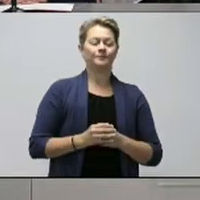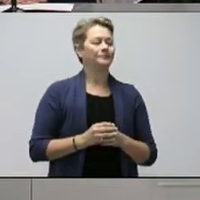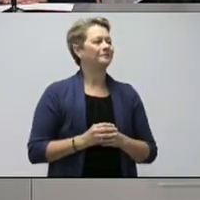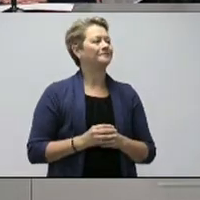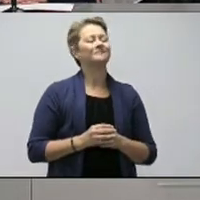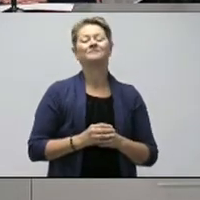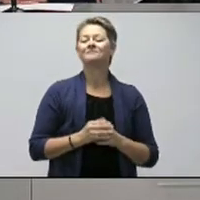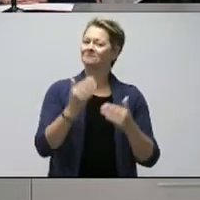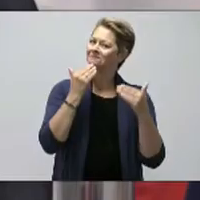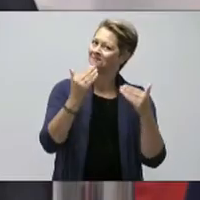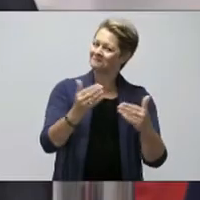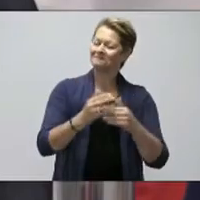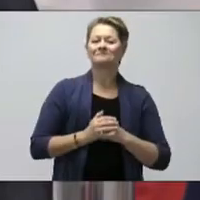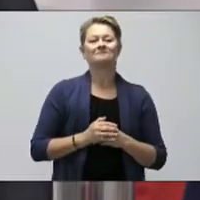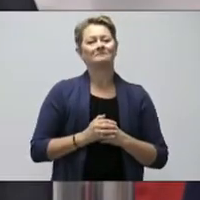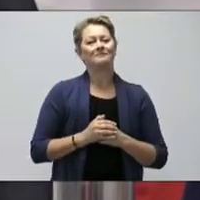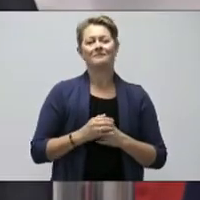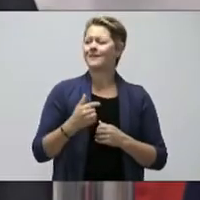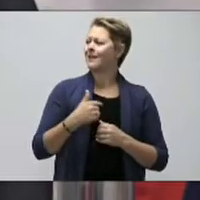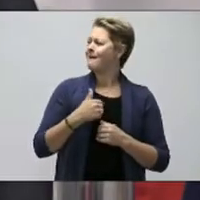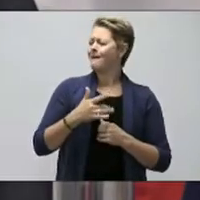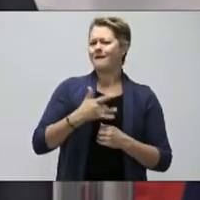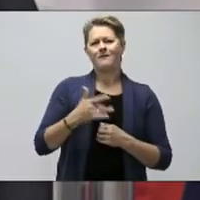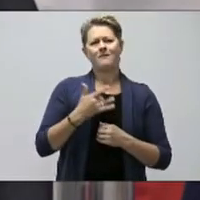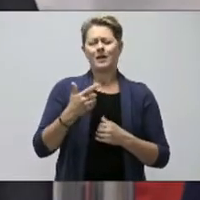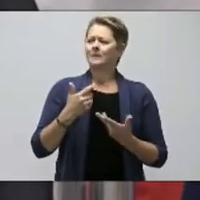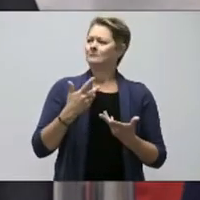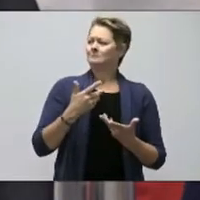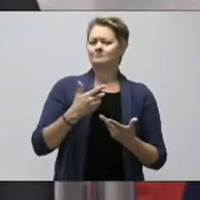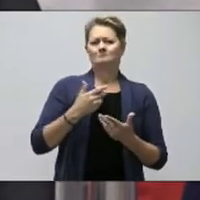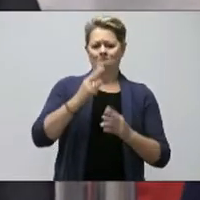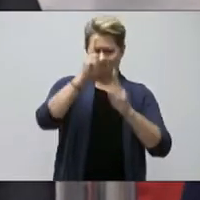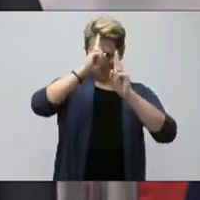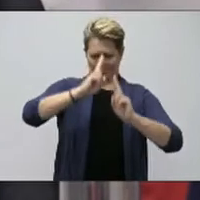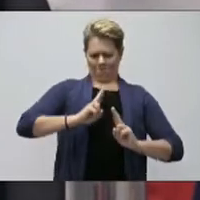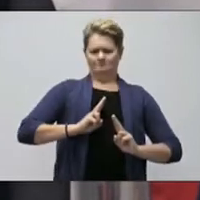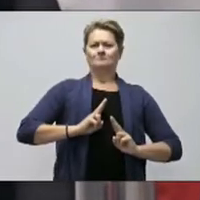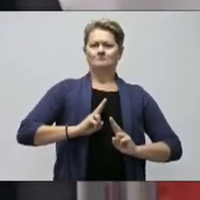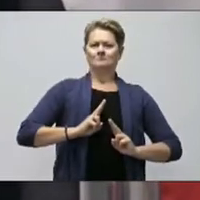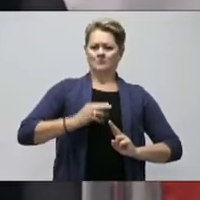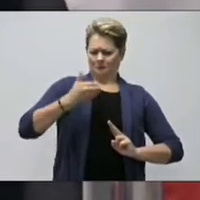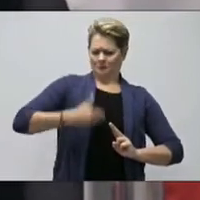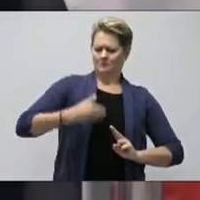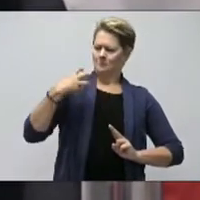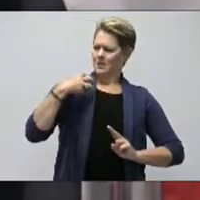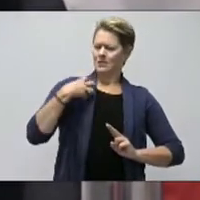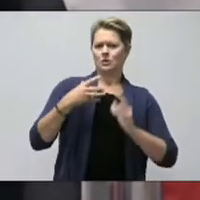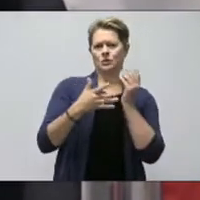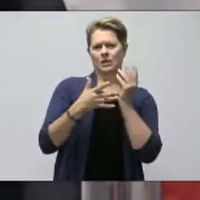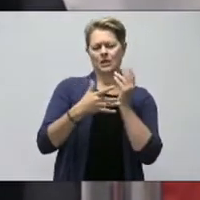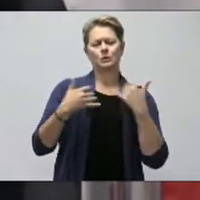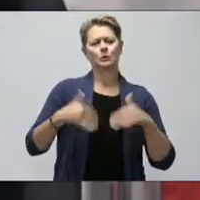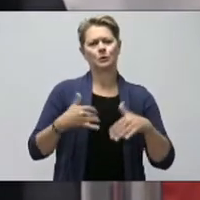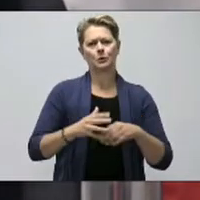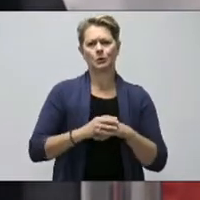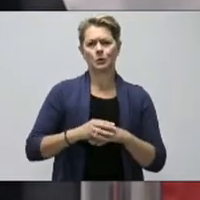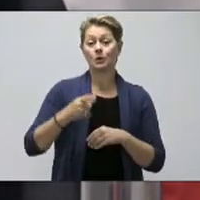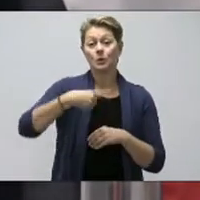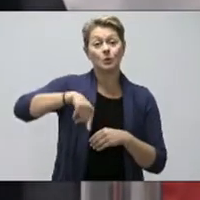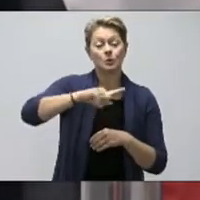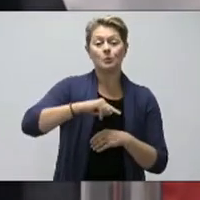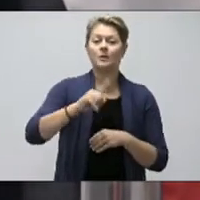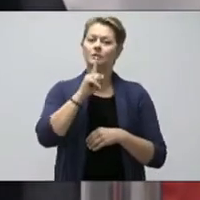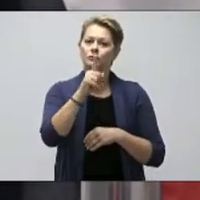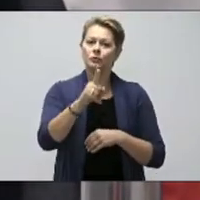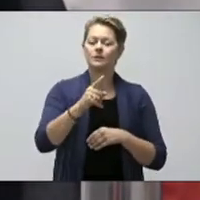honored I am to be trusted with the digital government and service NL portfolio. We have a huge opportunity to simplify processes and